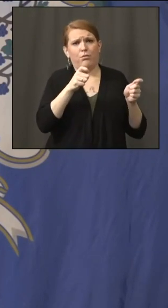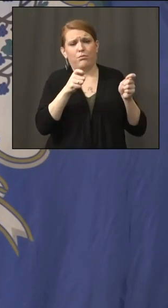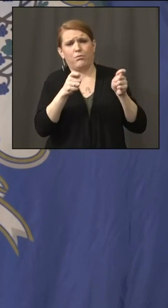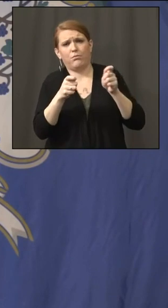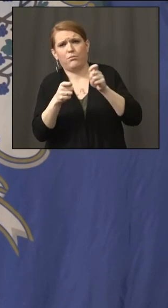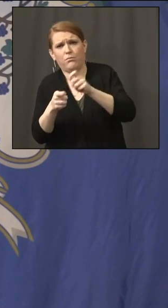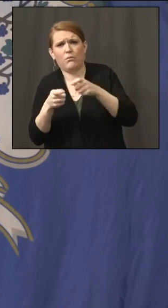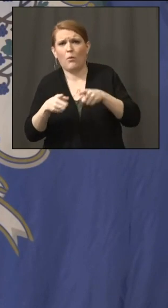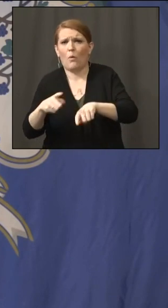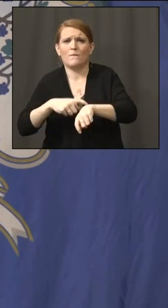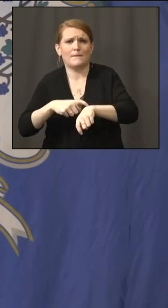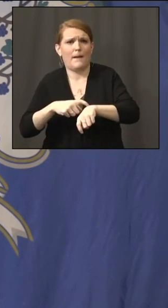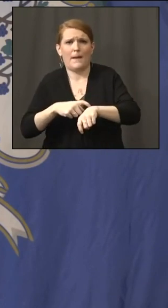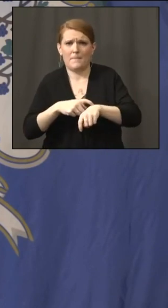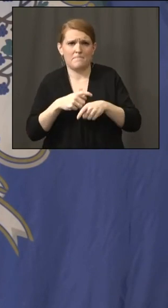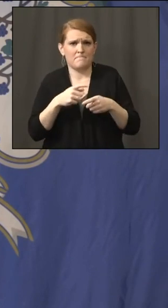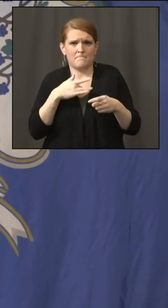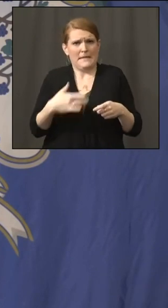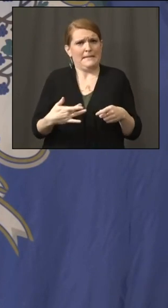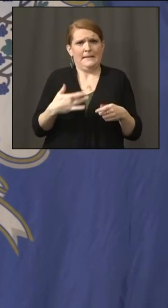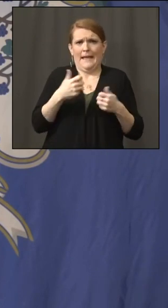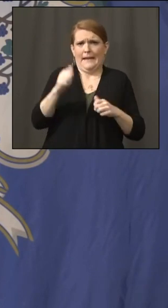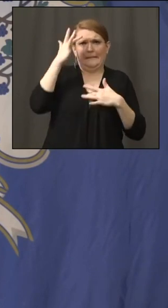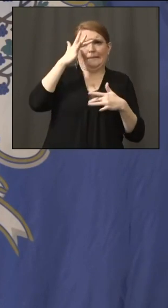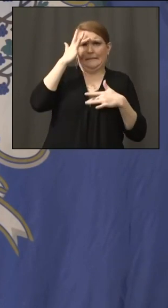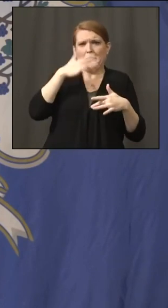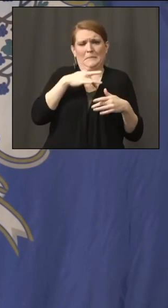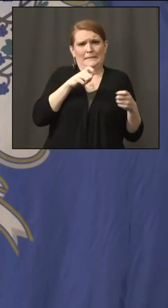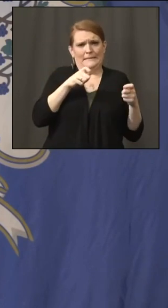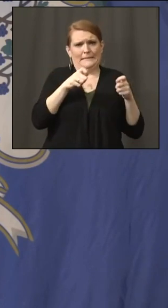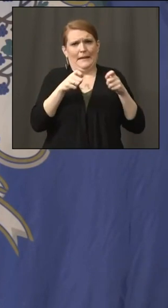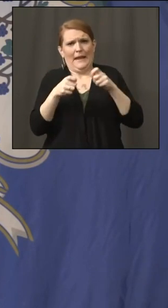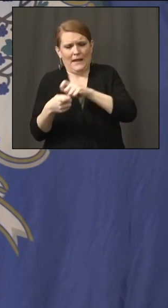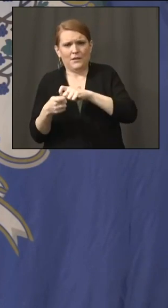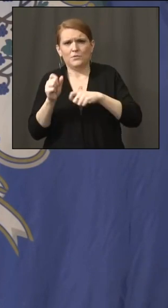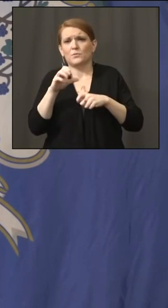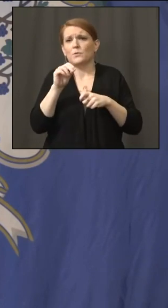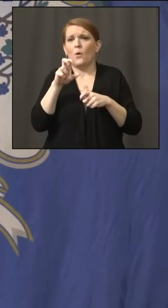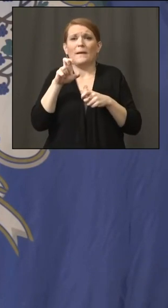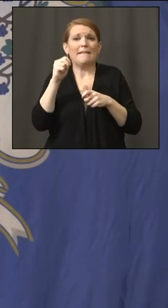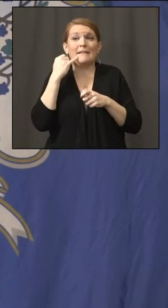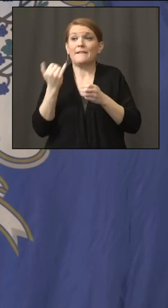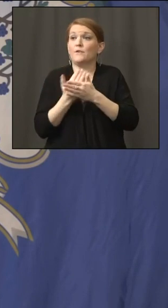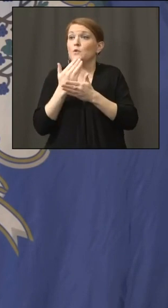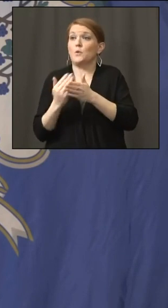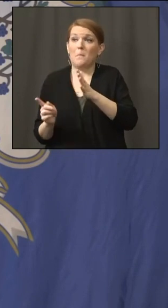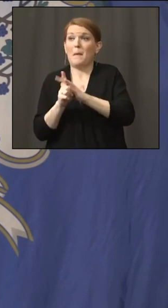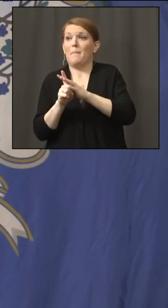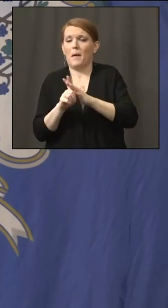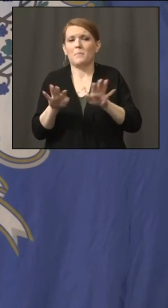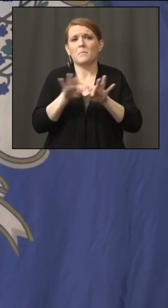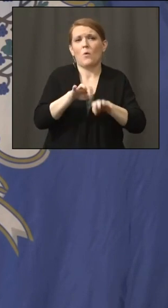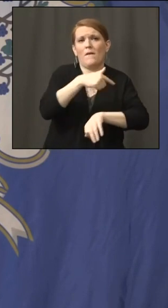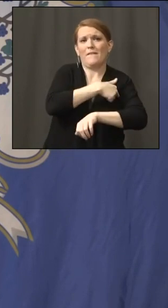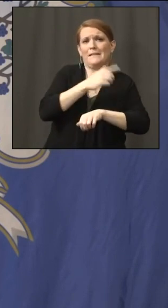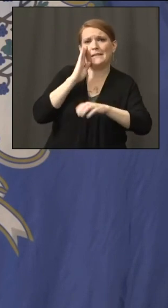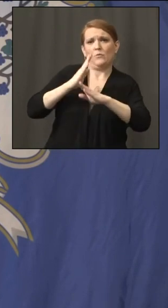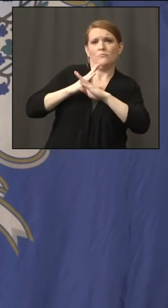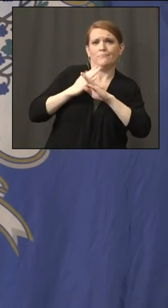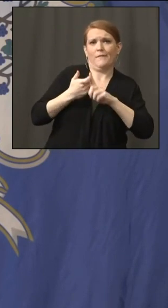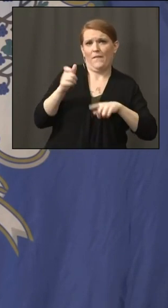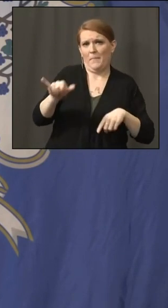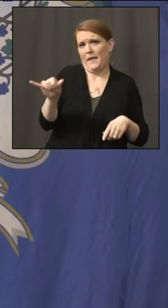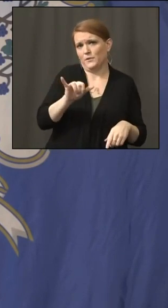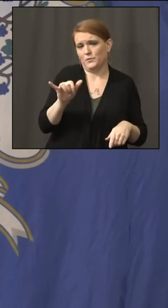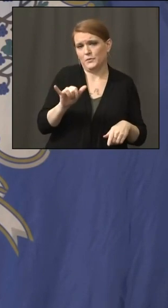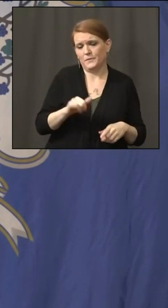sure that we have a vaccine that works and this one continues to work even with this new strain. All right. And given that new strain and